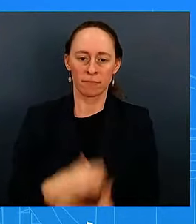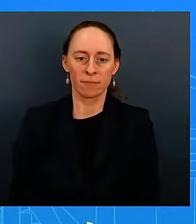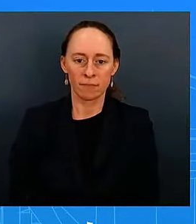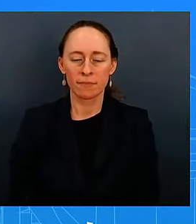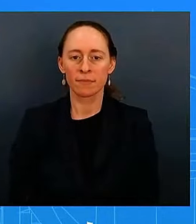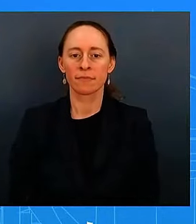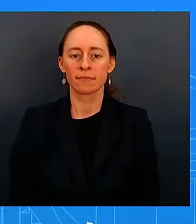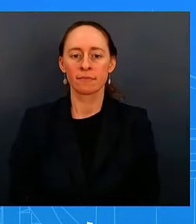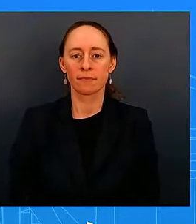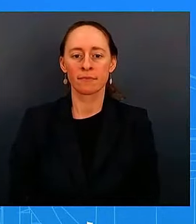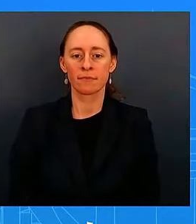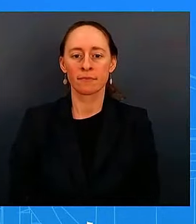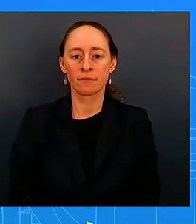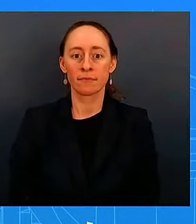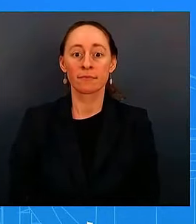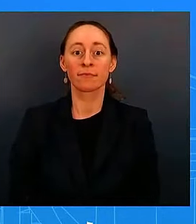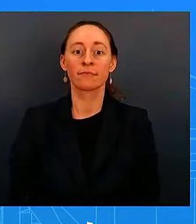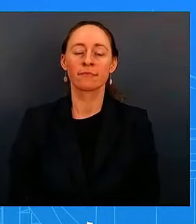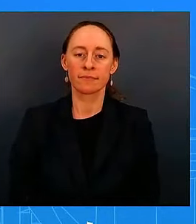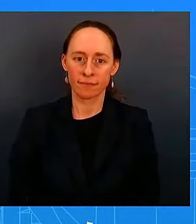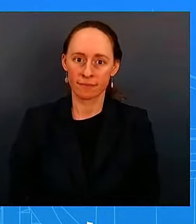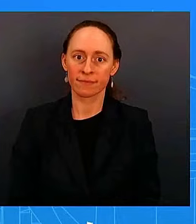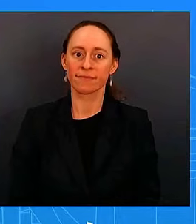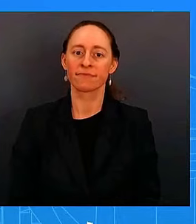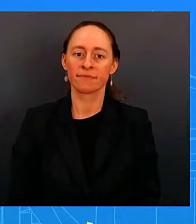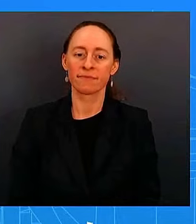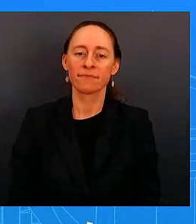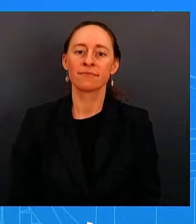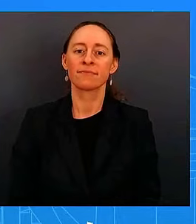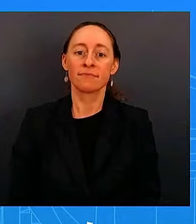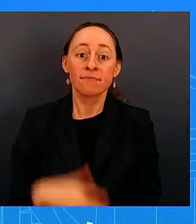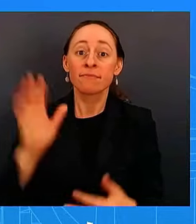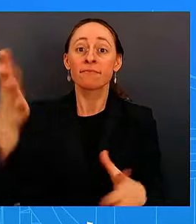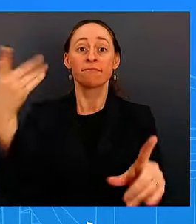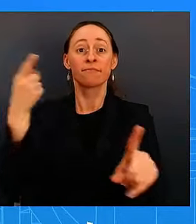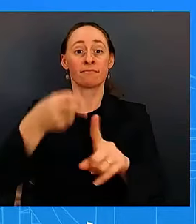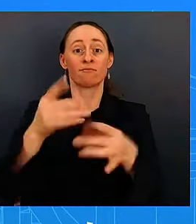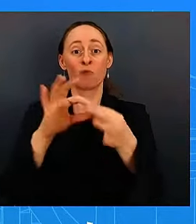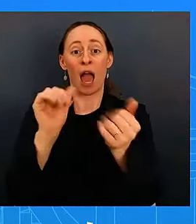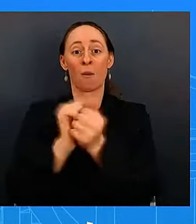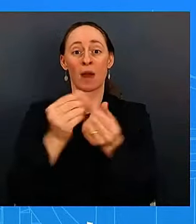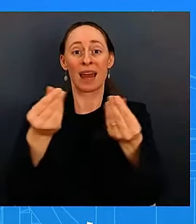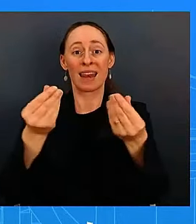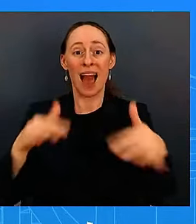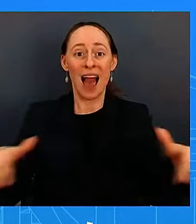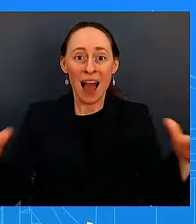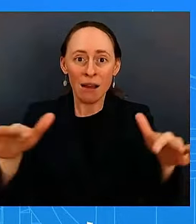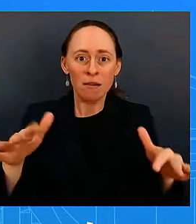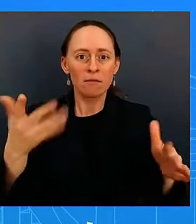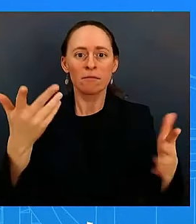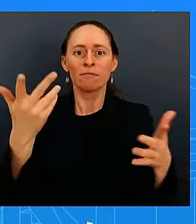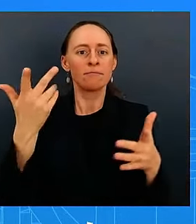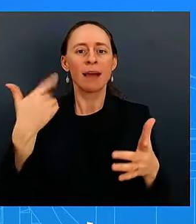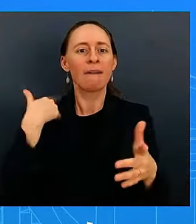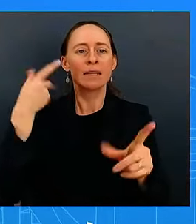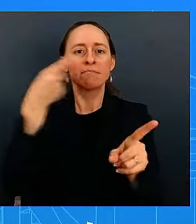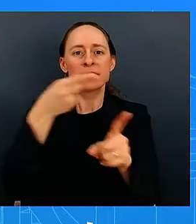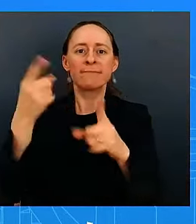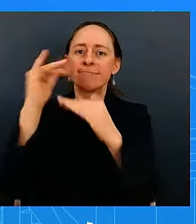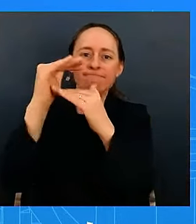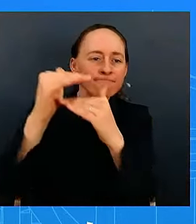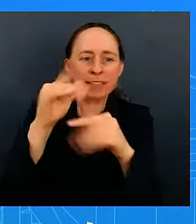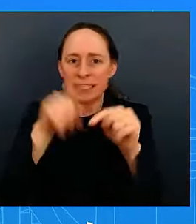help uh ease some land use restrictions i won't go into them now in the interest of time but we have a i think we have a a powerful agenda in that space